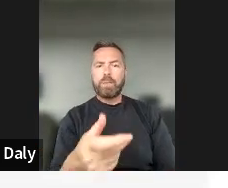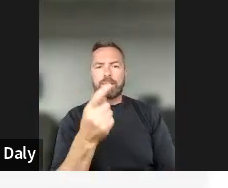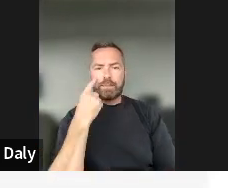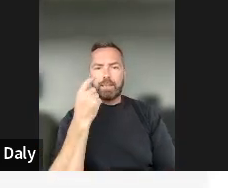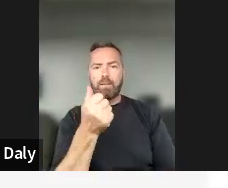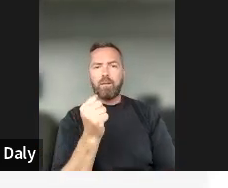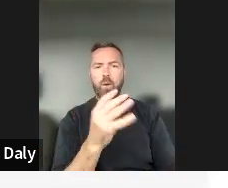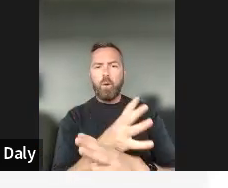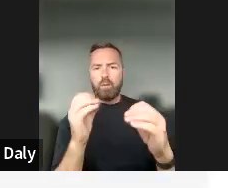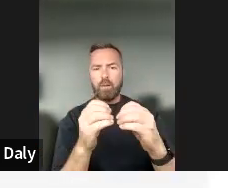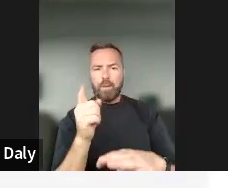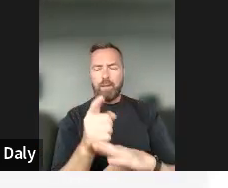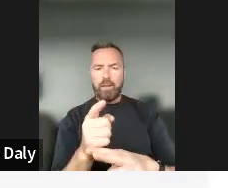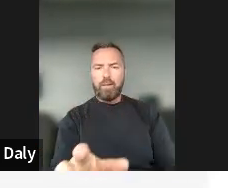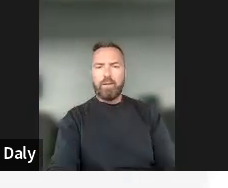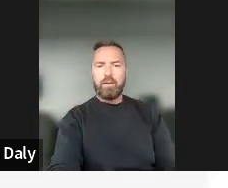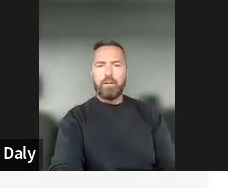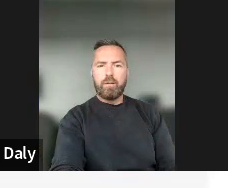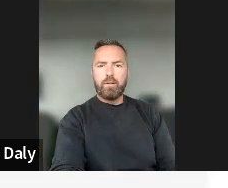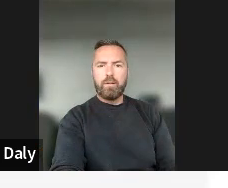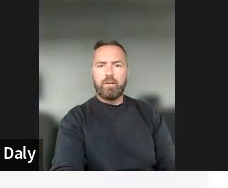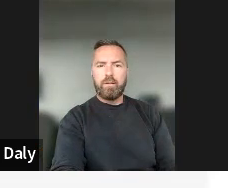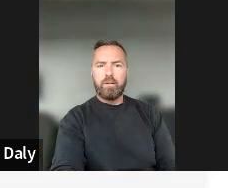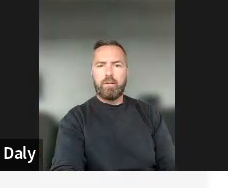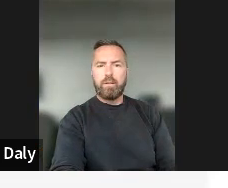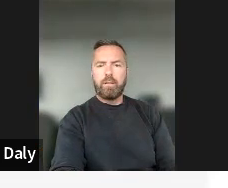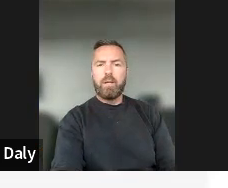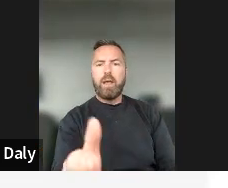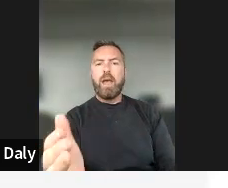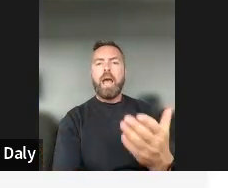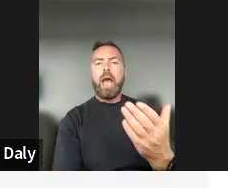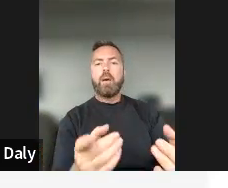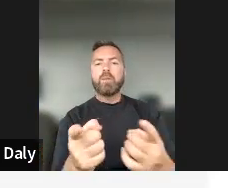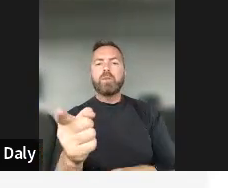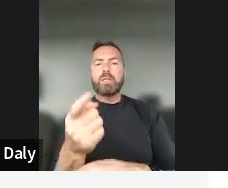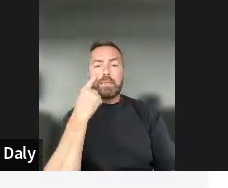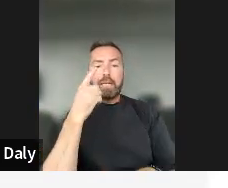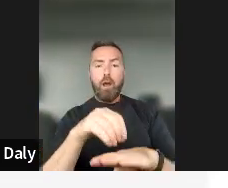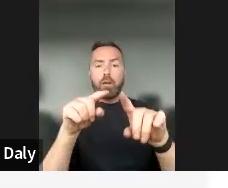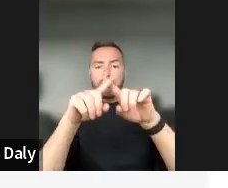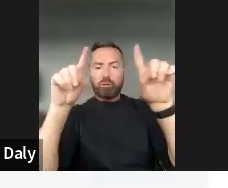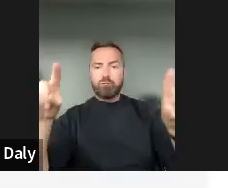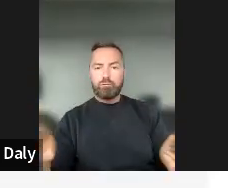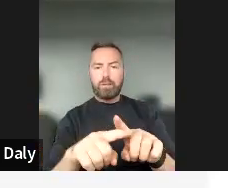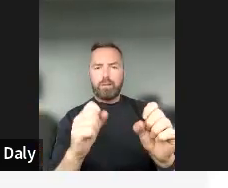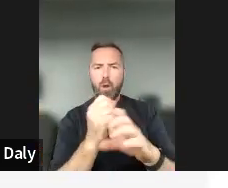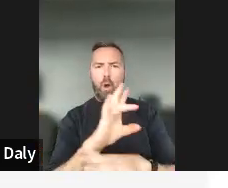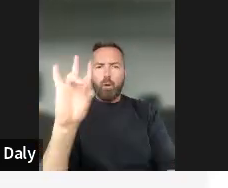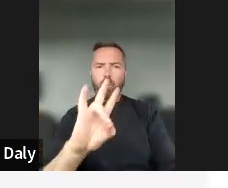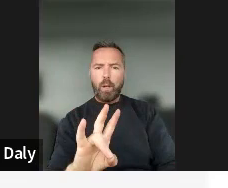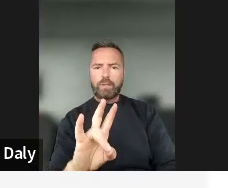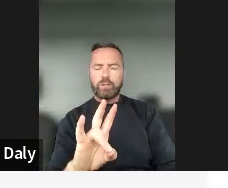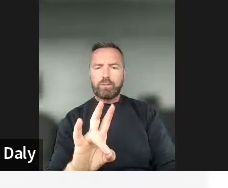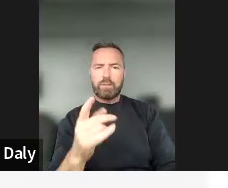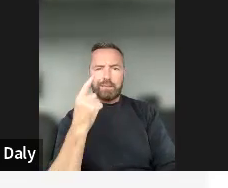And so how we're going to do this is simply that you will see on your screen all of the questions of this session.